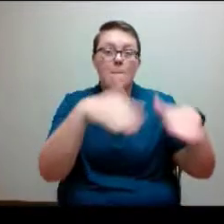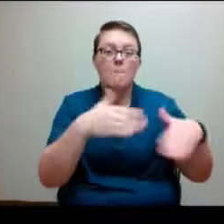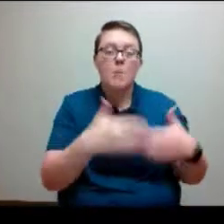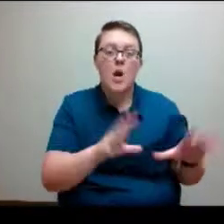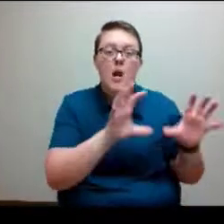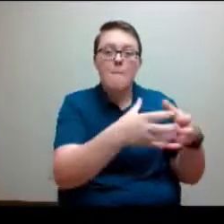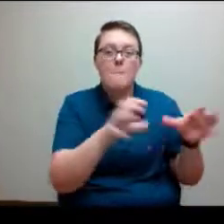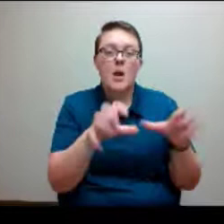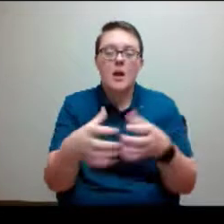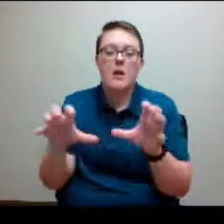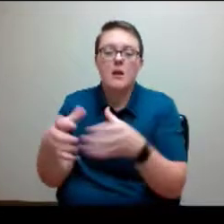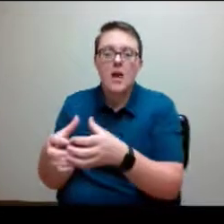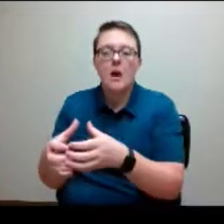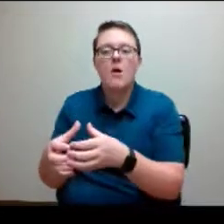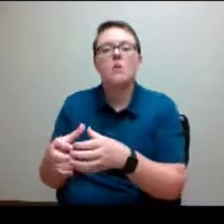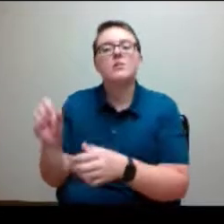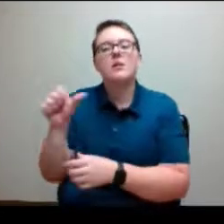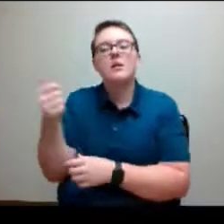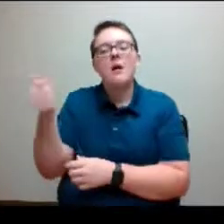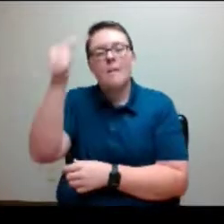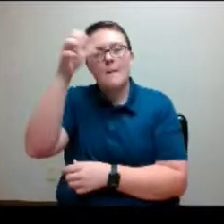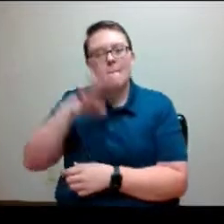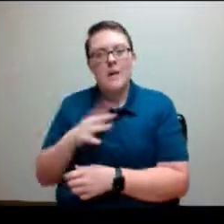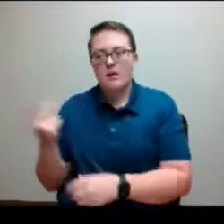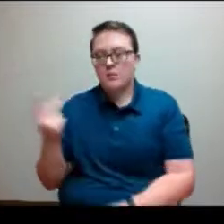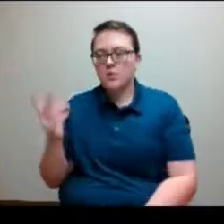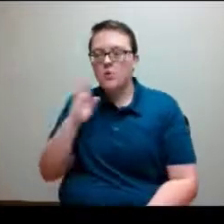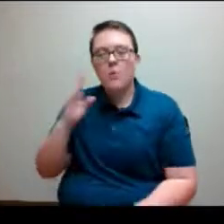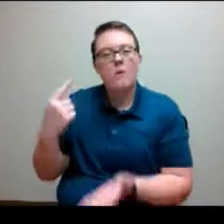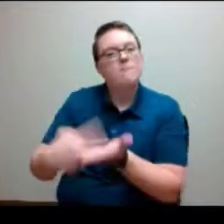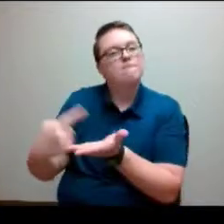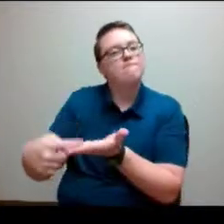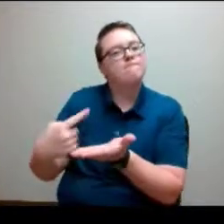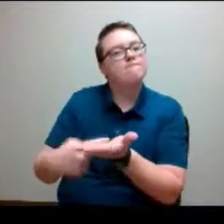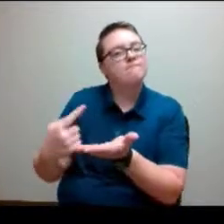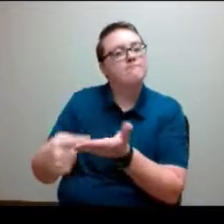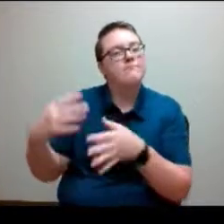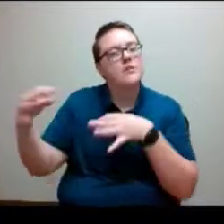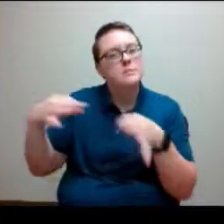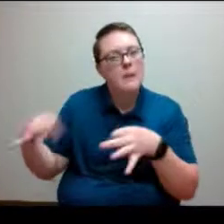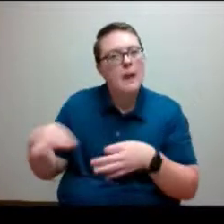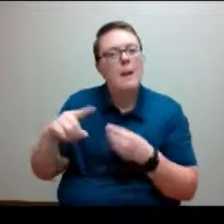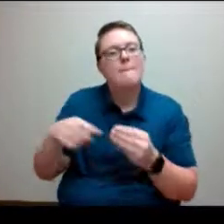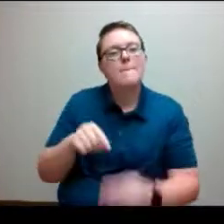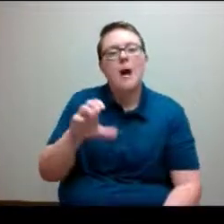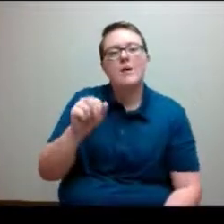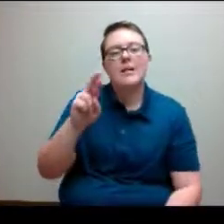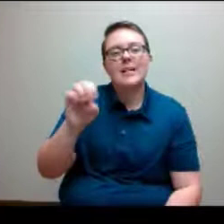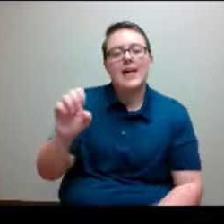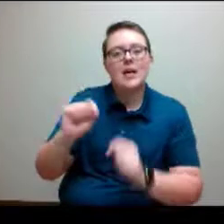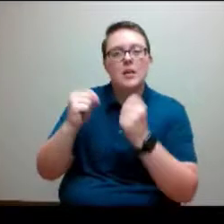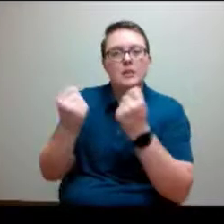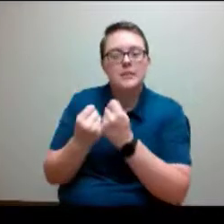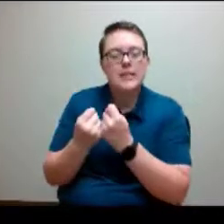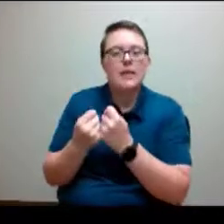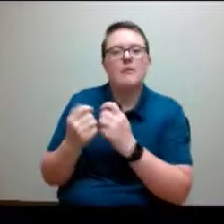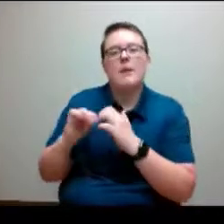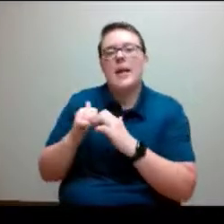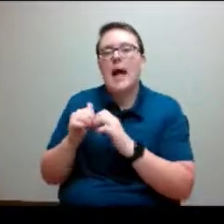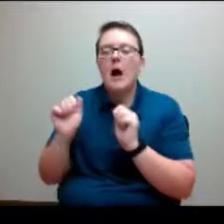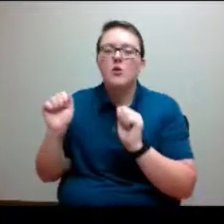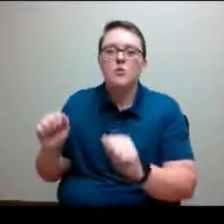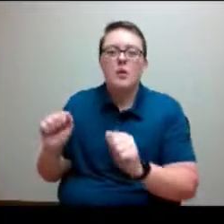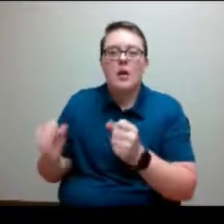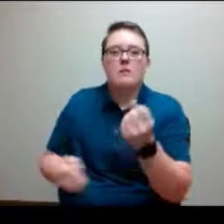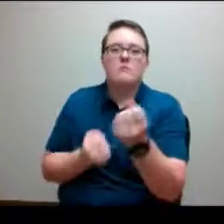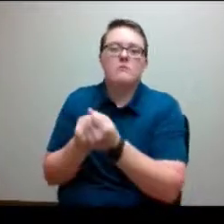presenting on the care team and some intervention strategies and what we can do as a campus community. So please come if you would like to